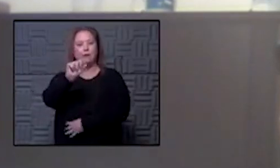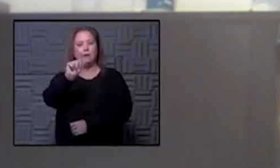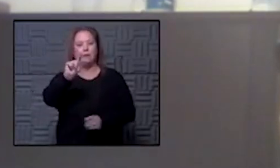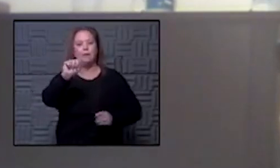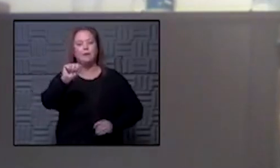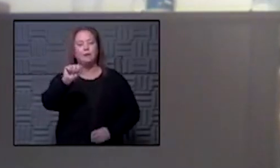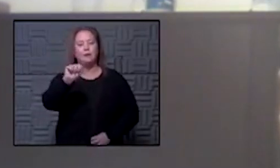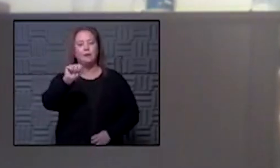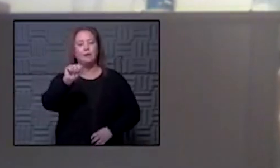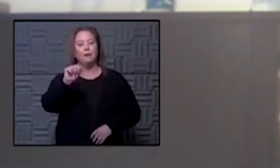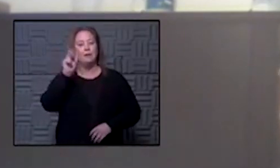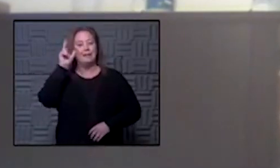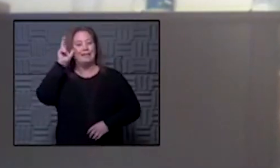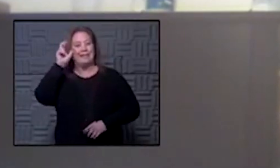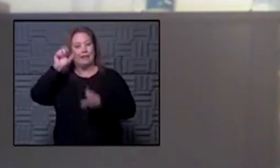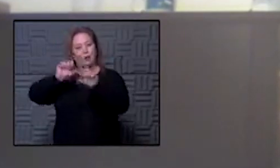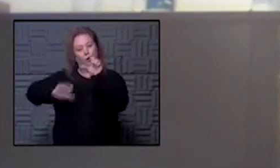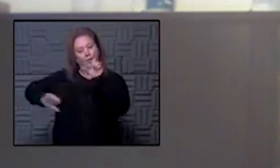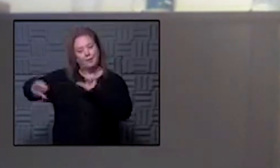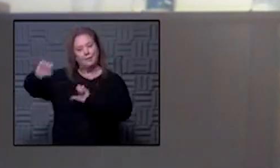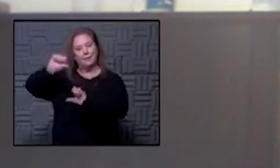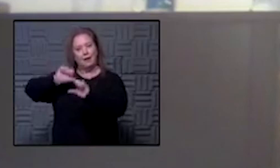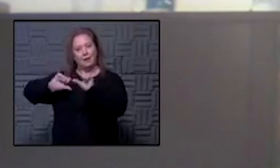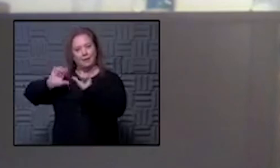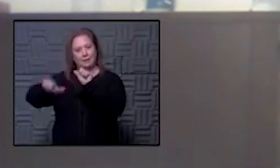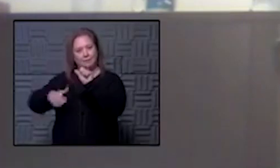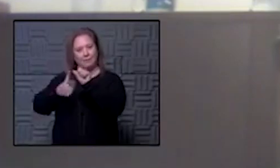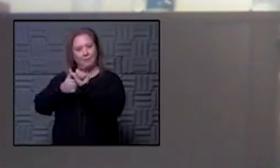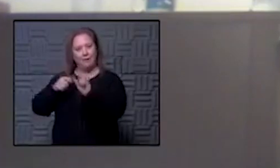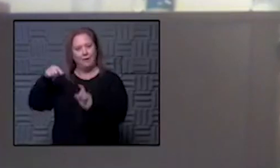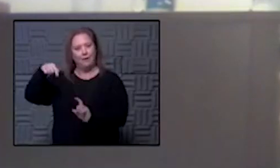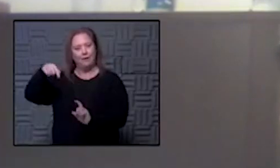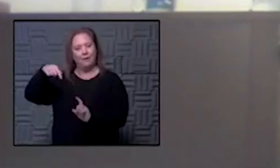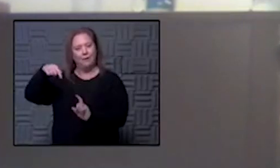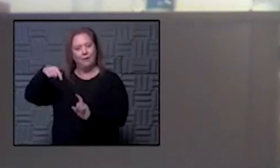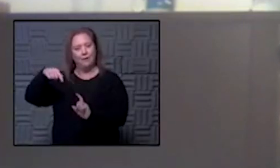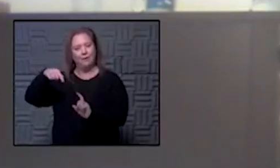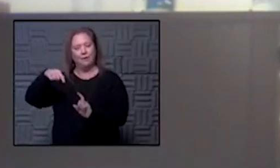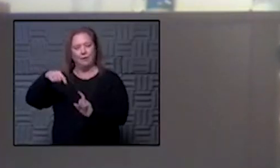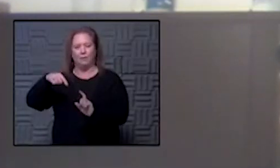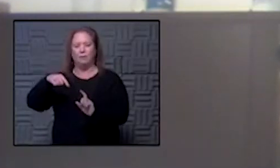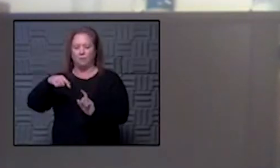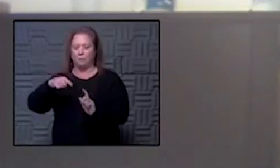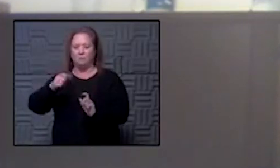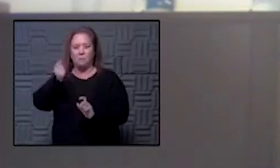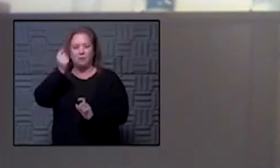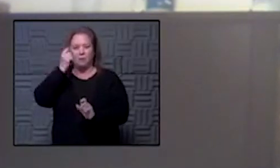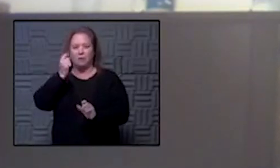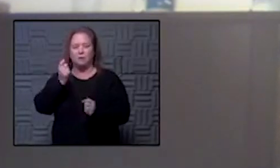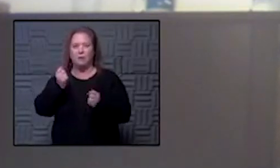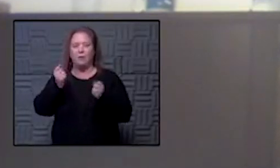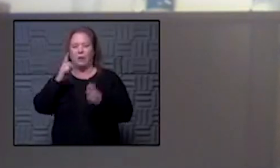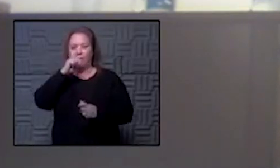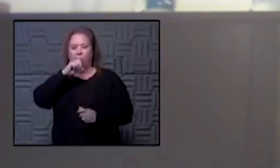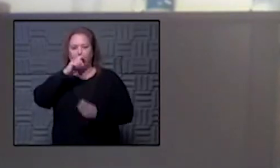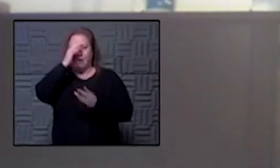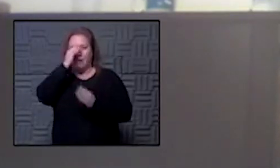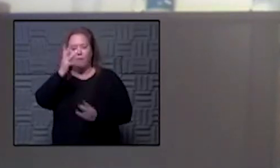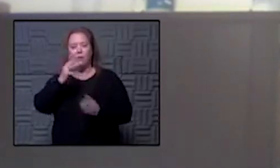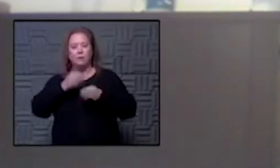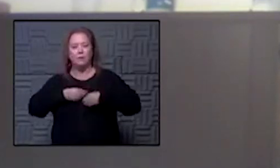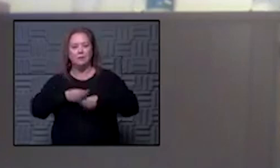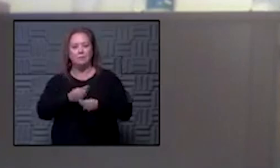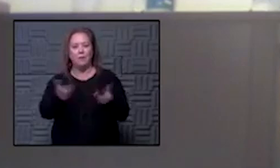to hear what the science has to say about it um there's a lot of false information that gets put out there and um